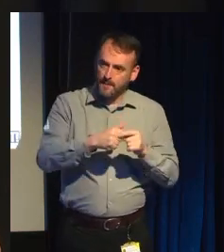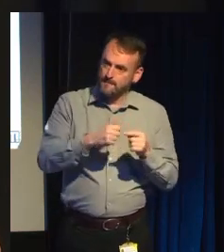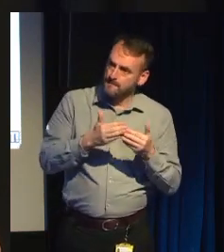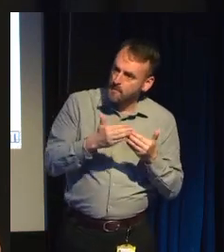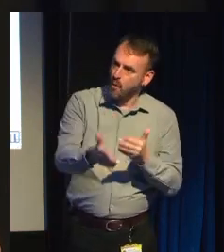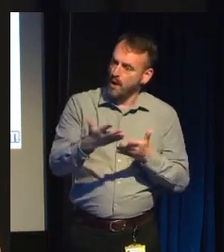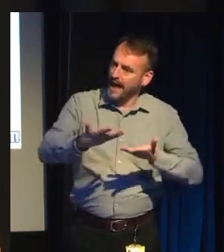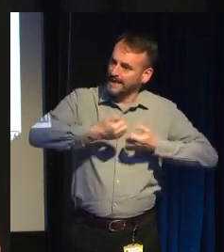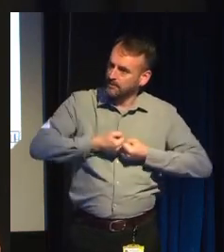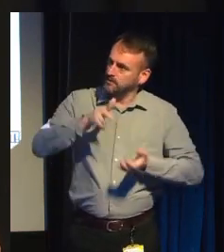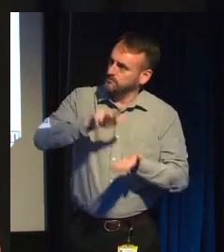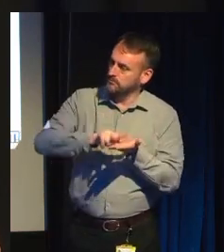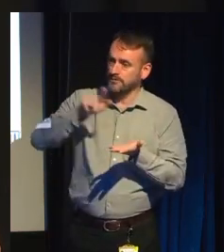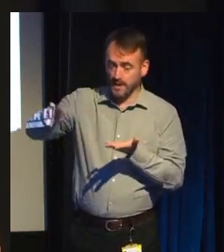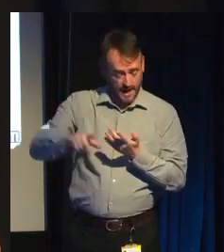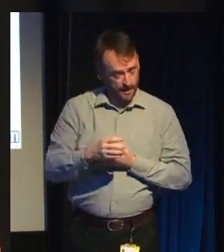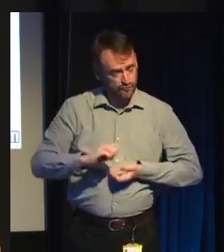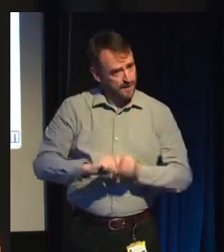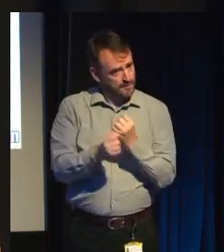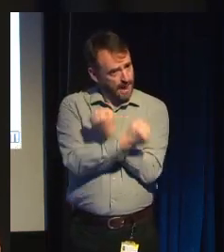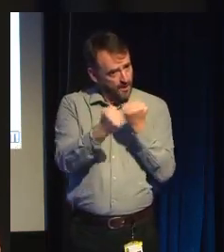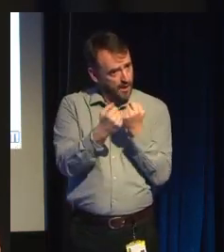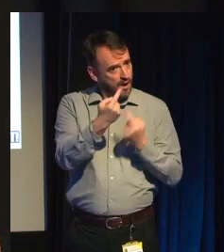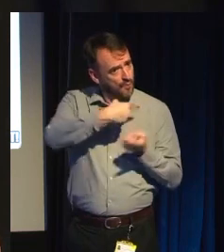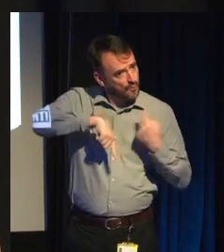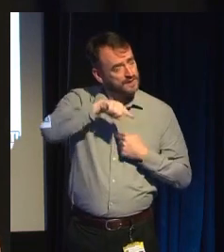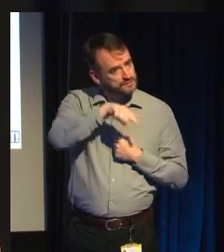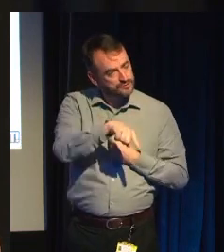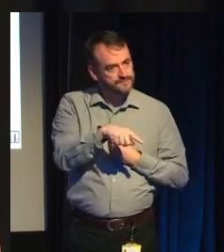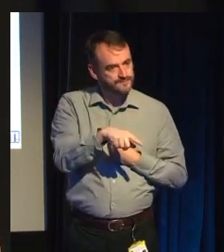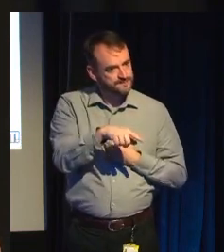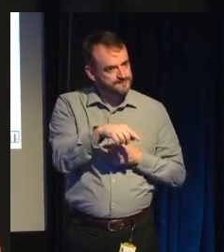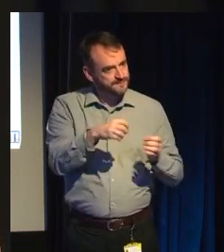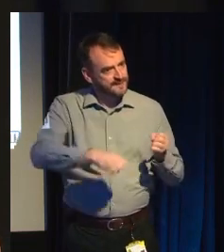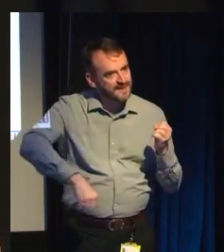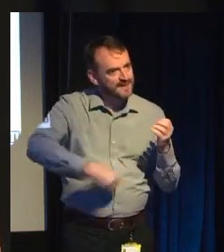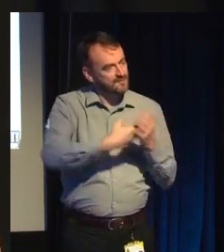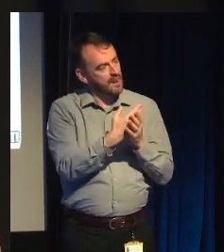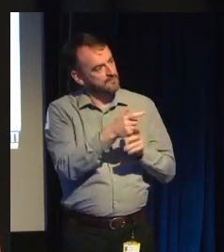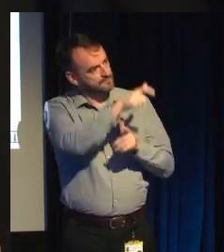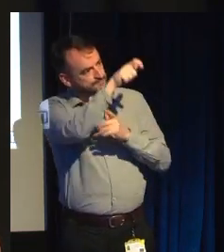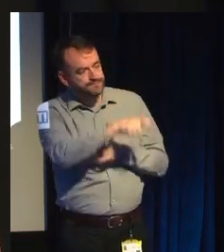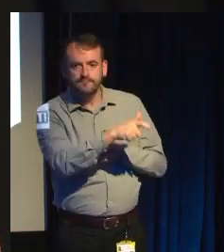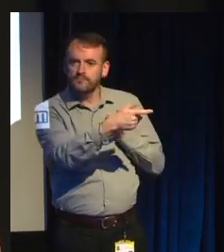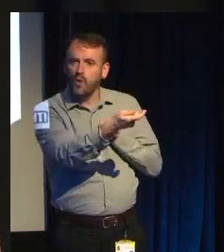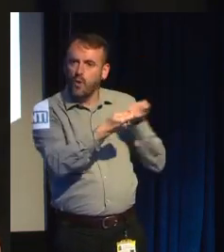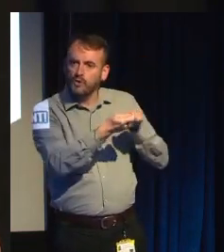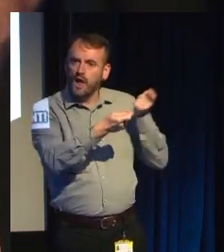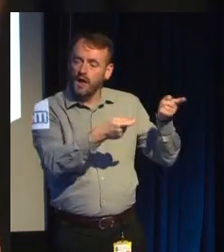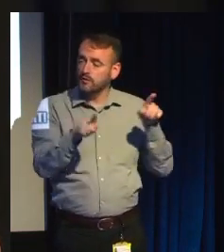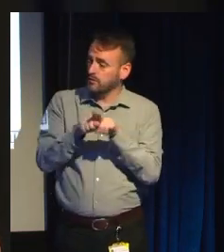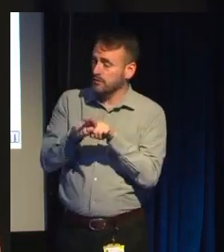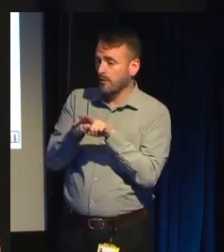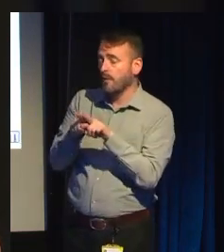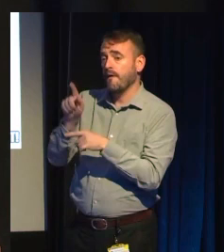game developers is to develop the auteur in the way that it operates. In film, for example, you have a film director. They're the